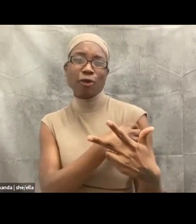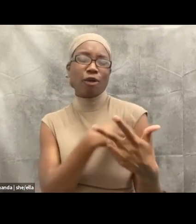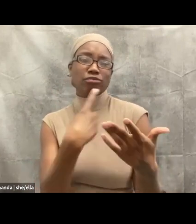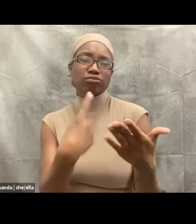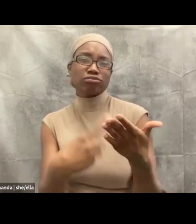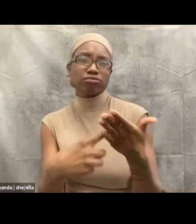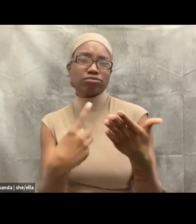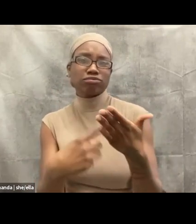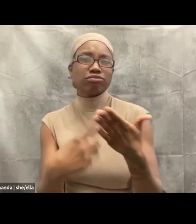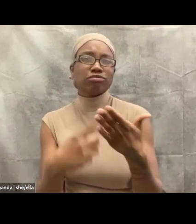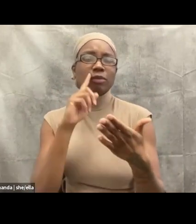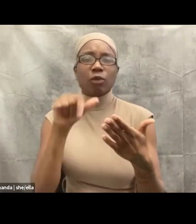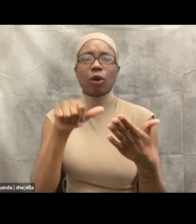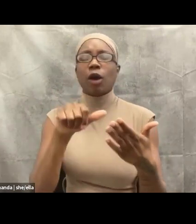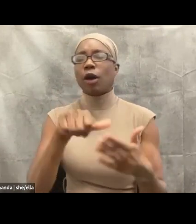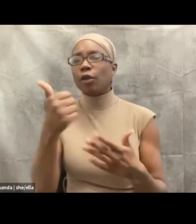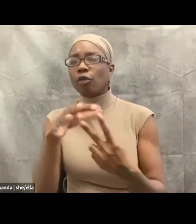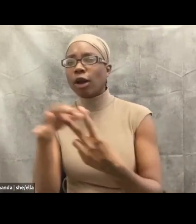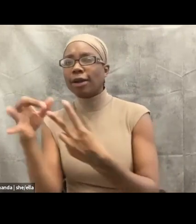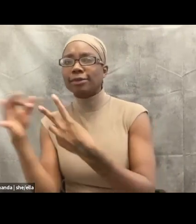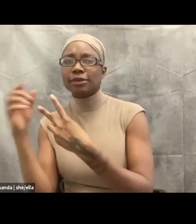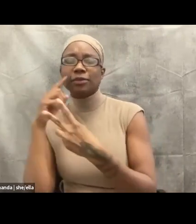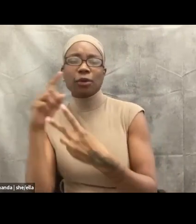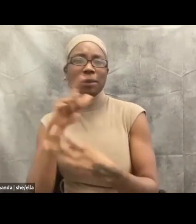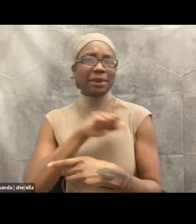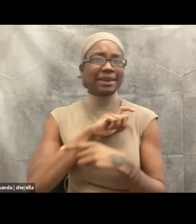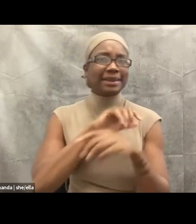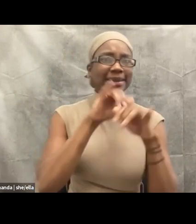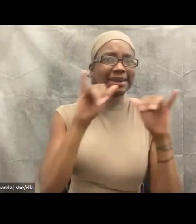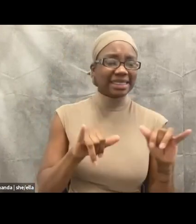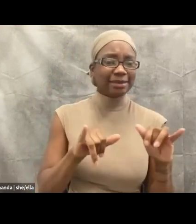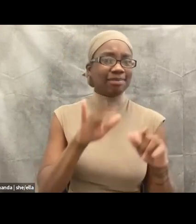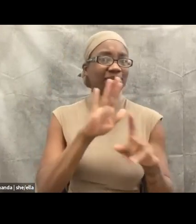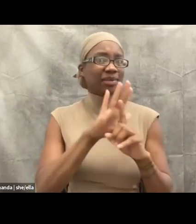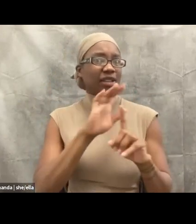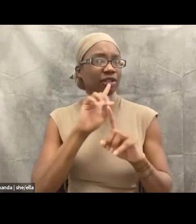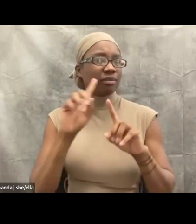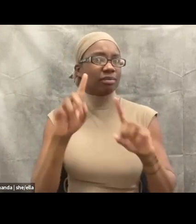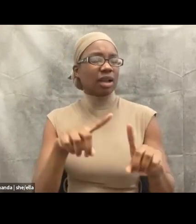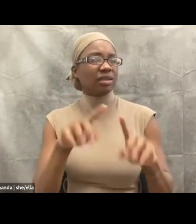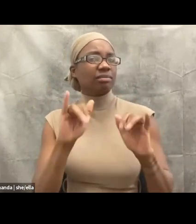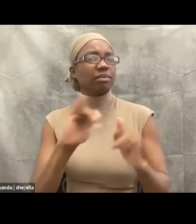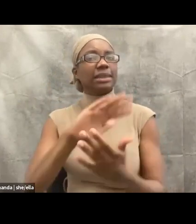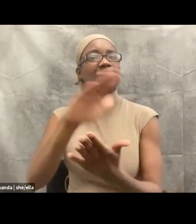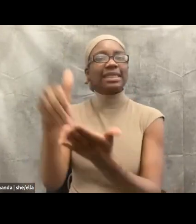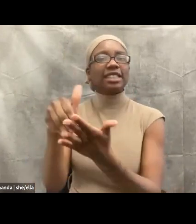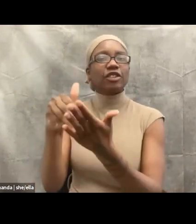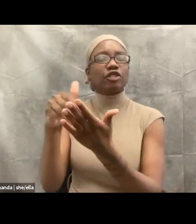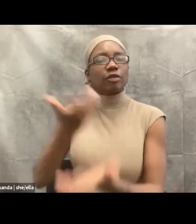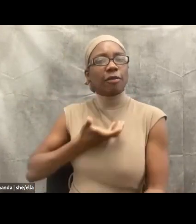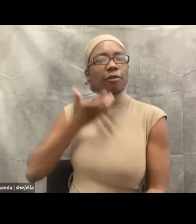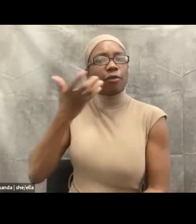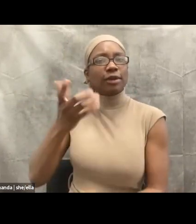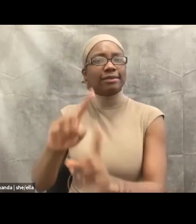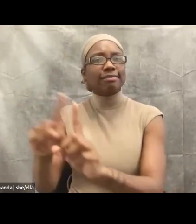with lived experiences, voices that provide information on how we can respond to a mental health crisis without the use of